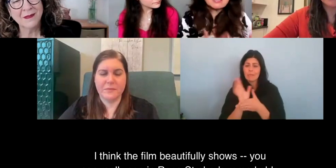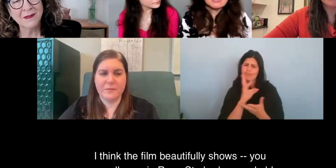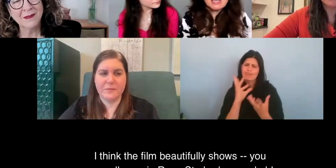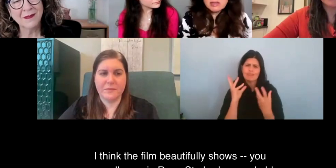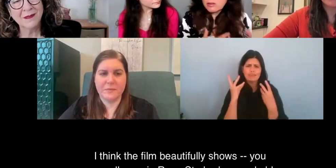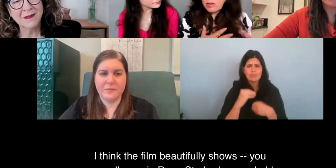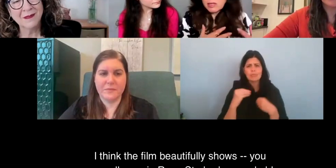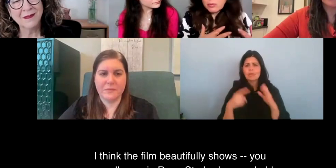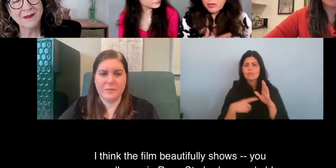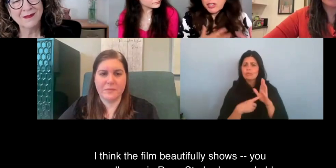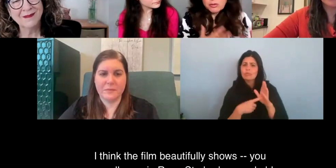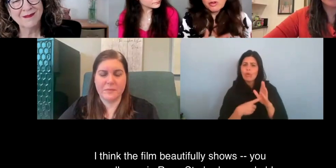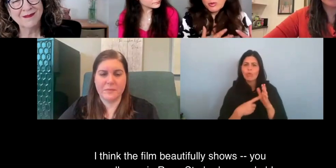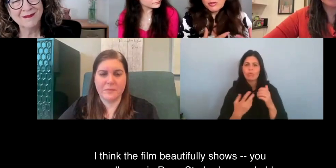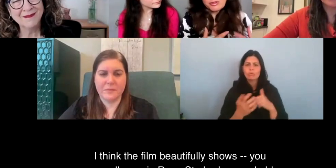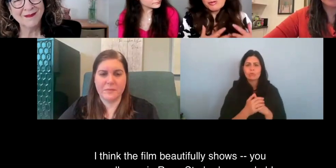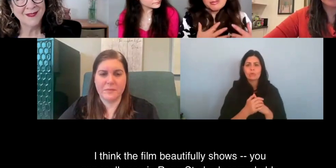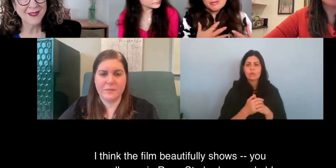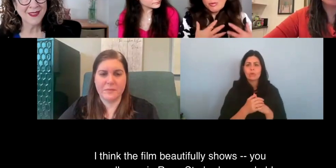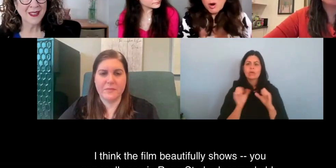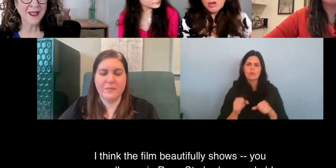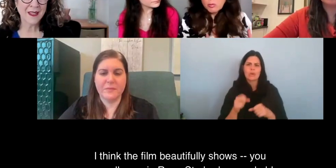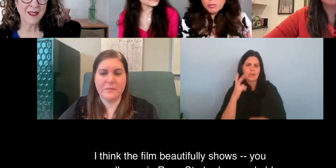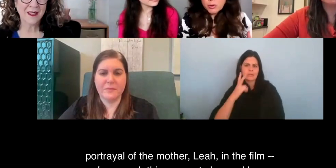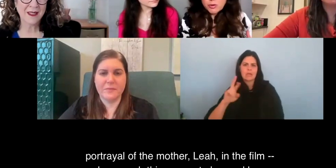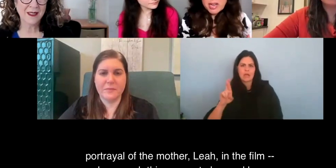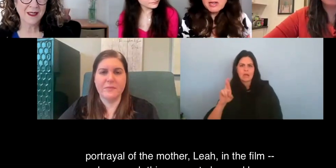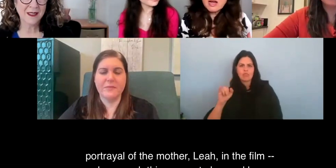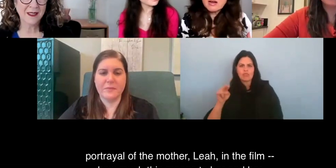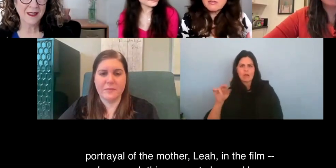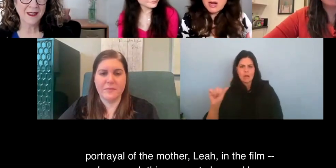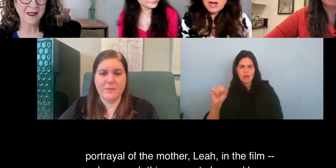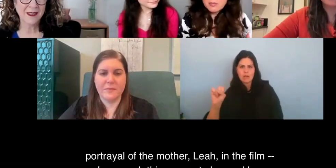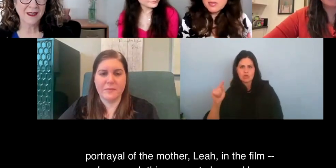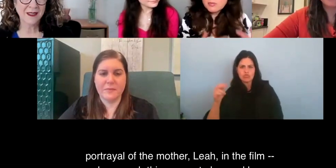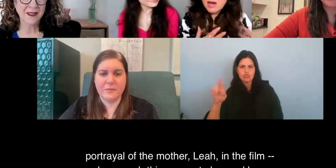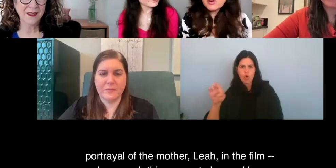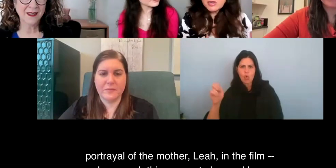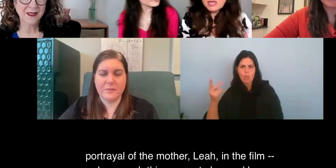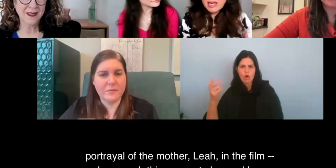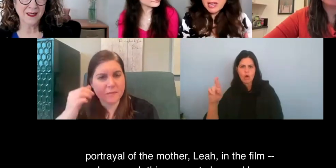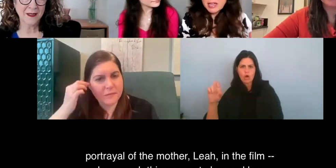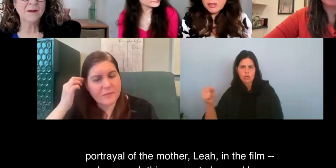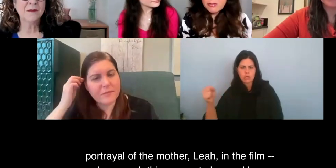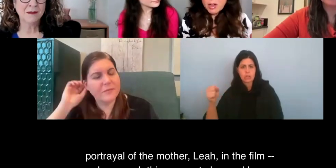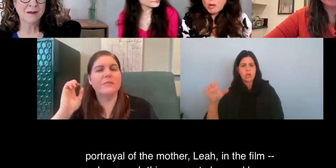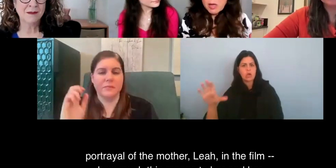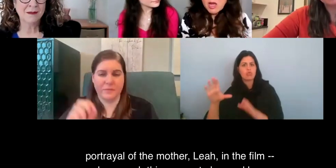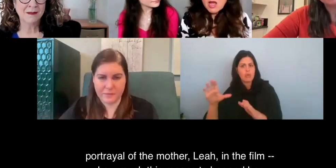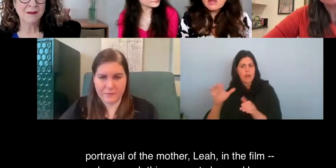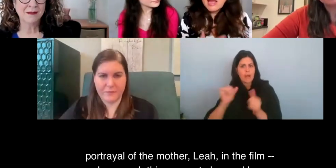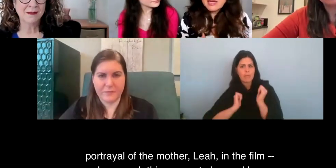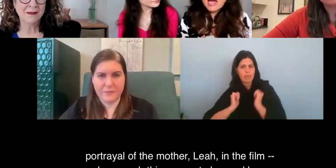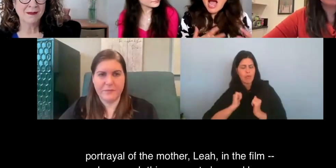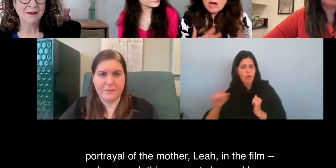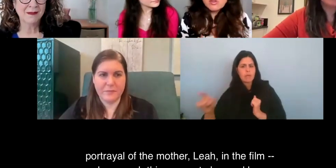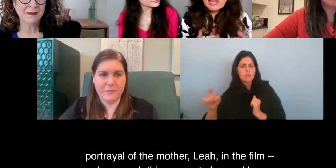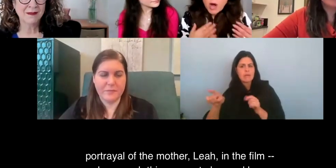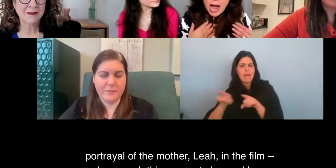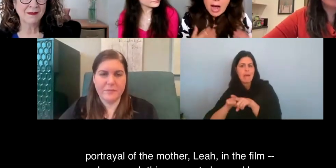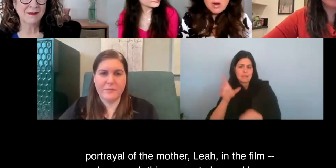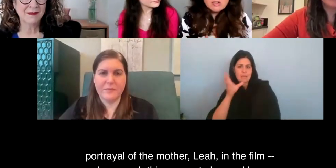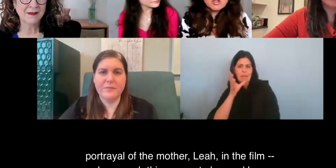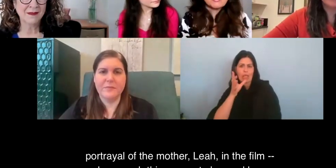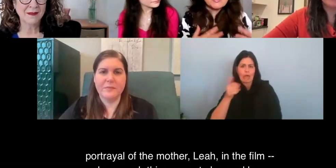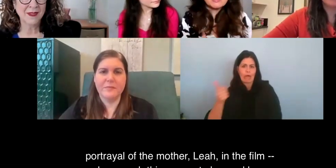really see in, in Rena Strober's remarkable portrayal of, um, the mother Leah in the film, like how,